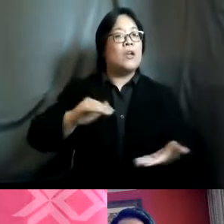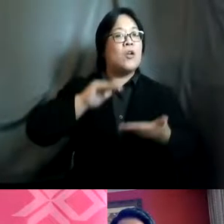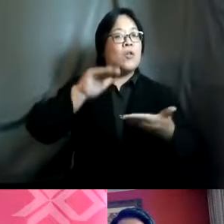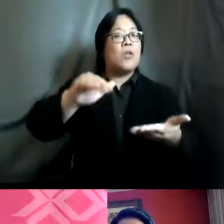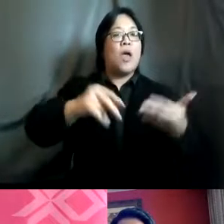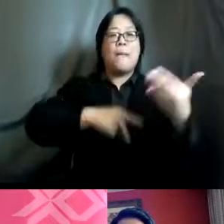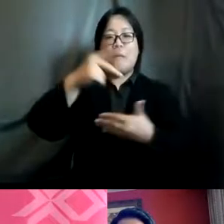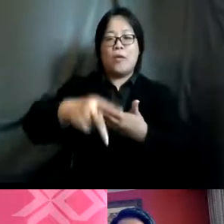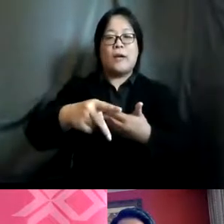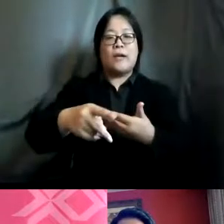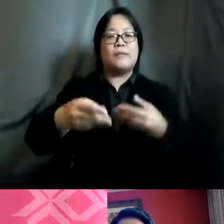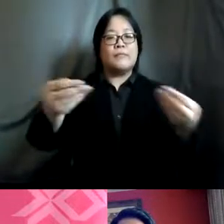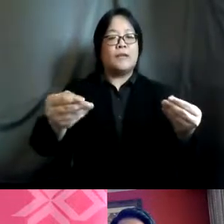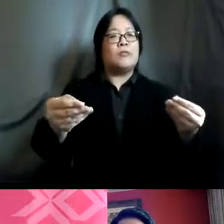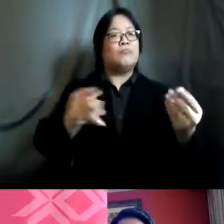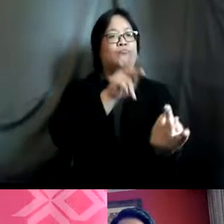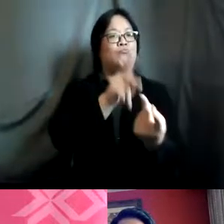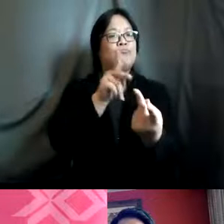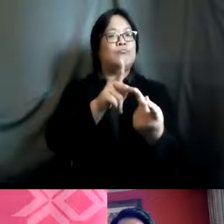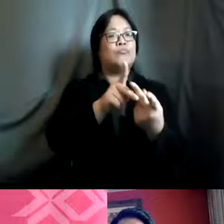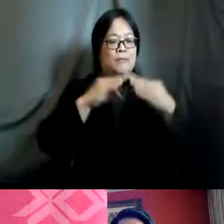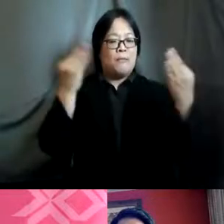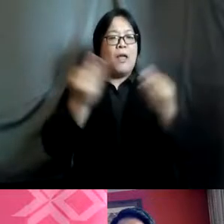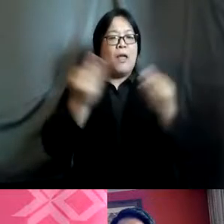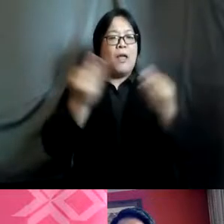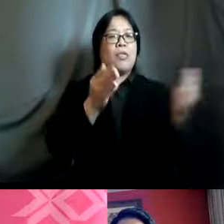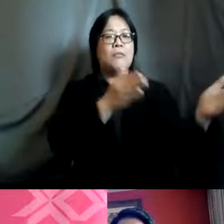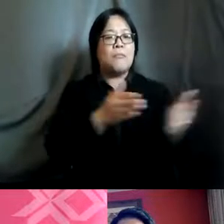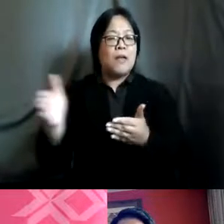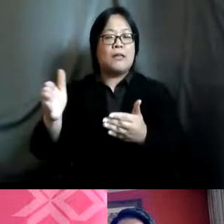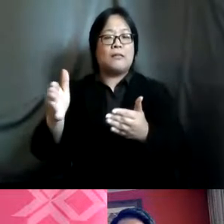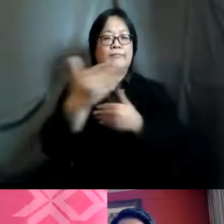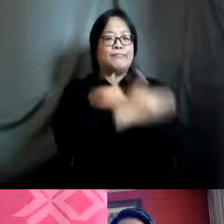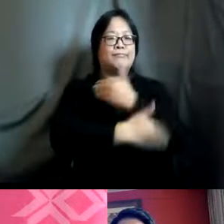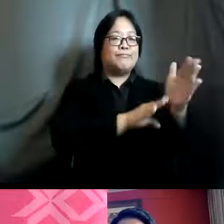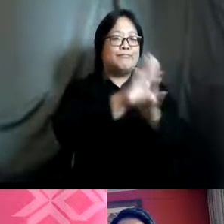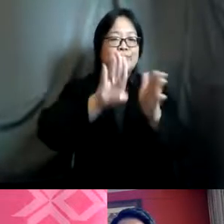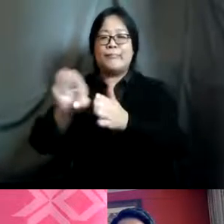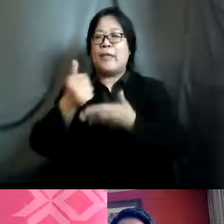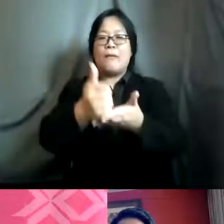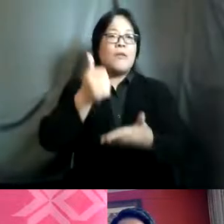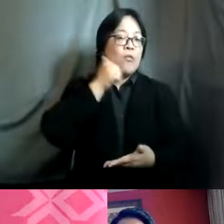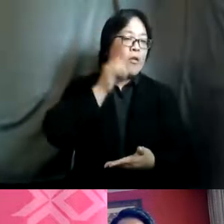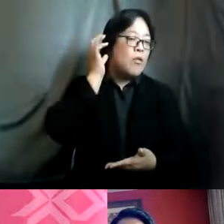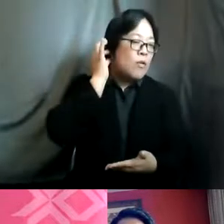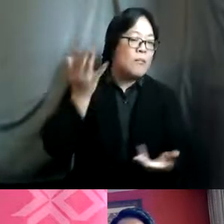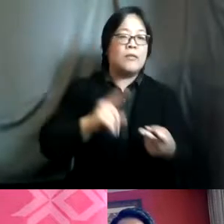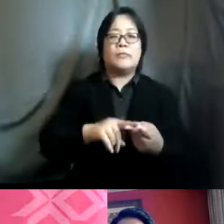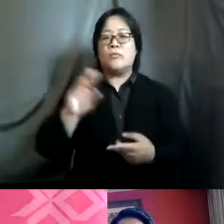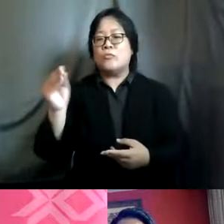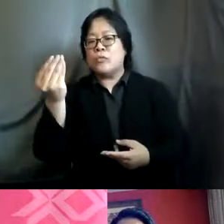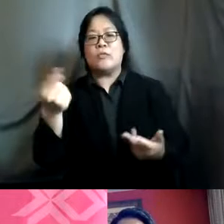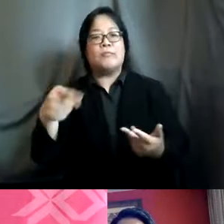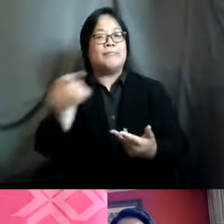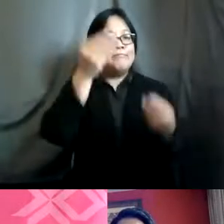family planning commodities to developing countries helping women and couples to choose when or if to have